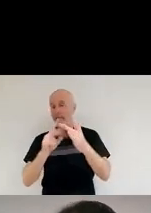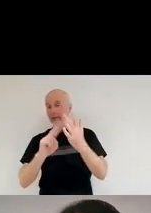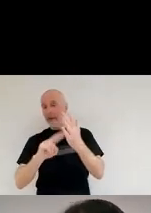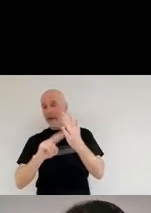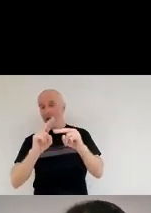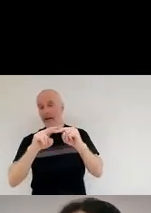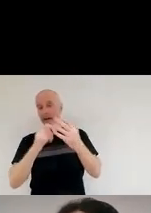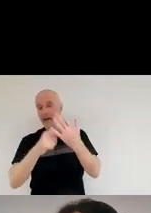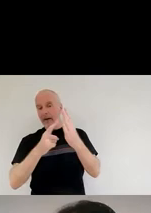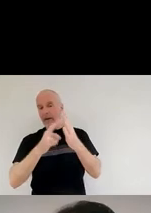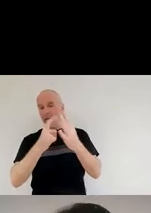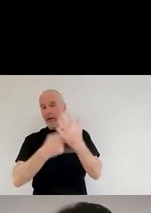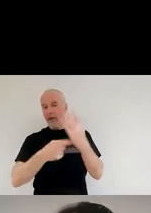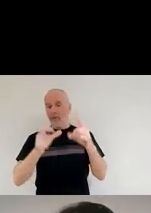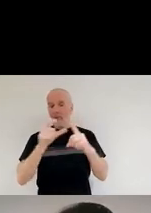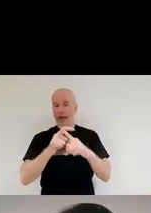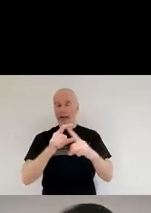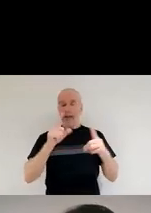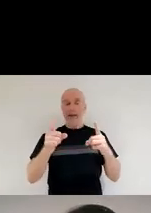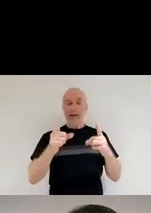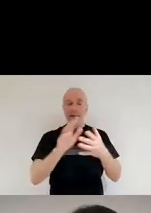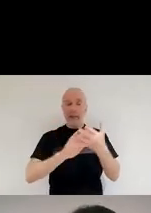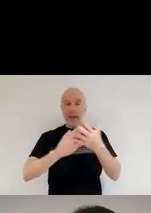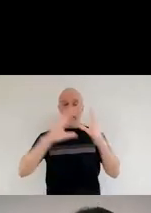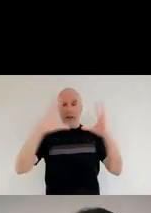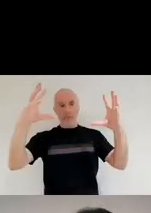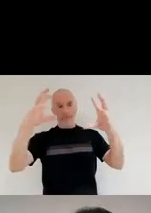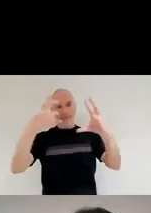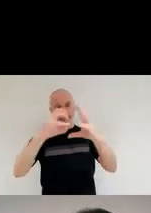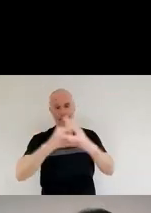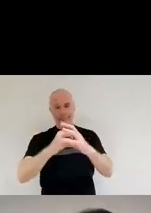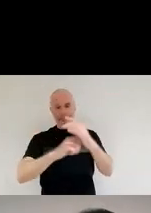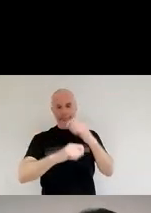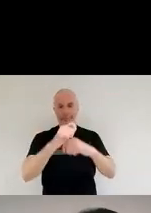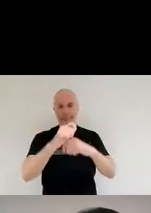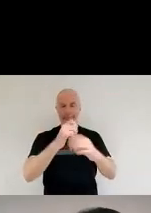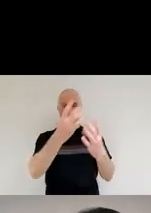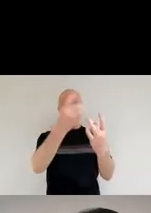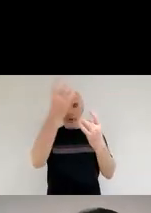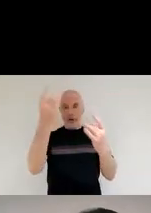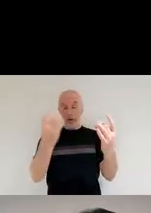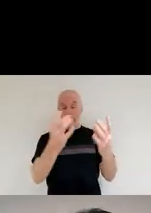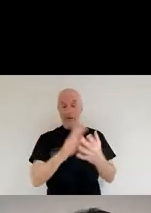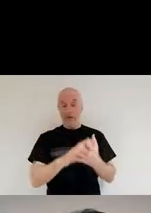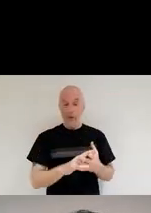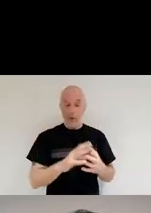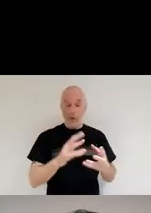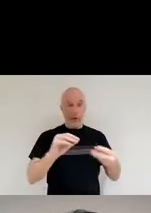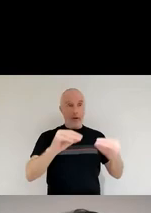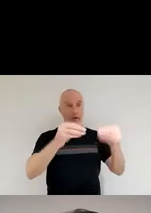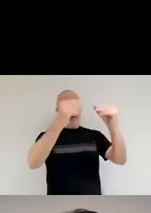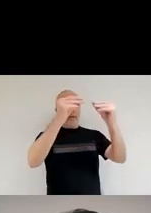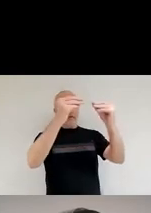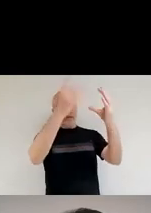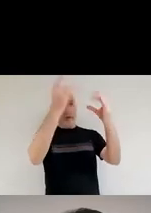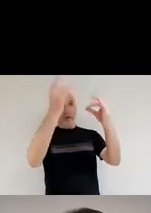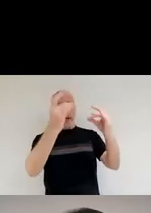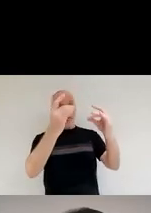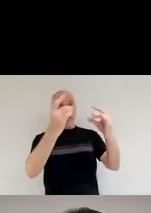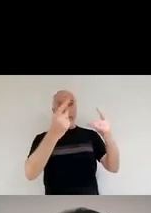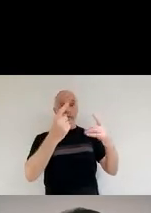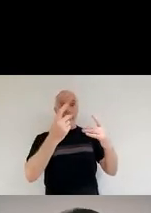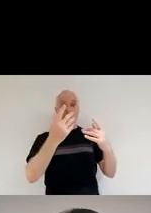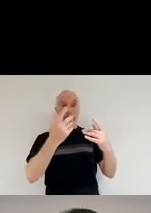cloud to cool and to collapse to form stars. So the star formation, as we know it today, it's really, really dependent